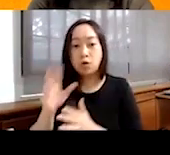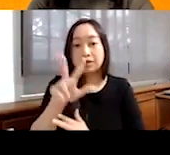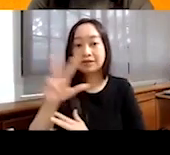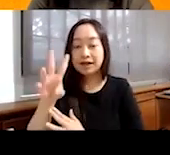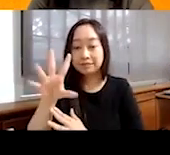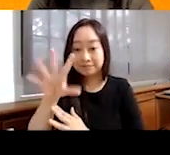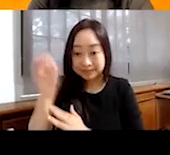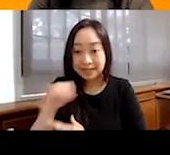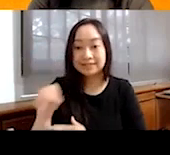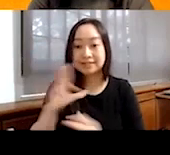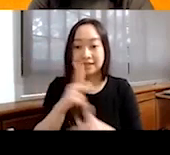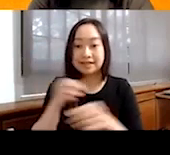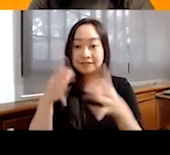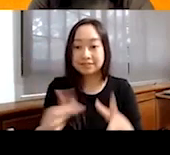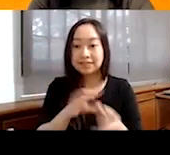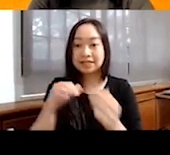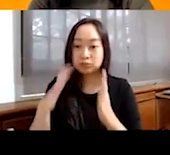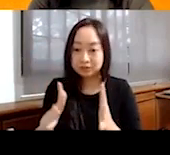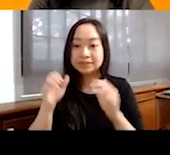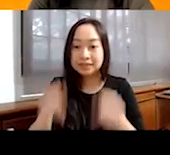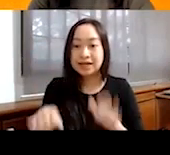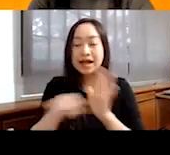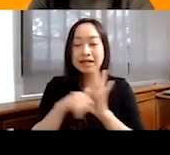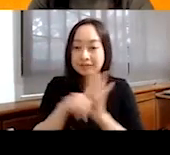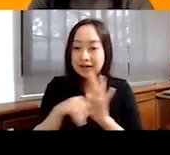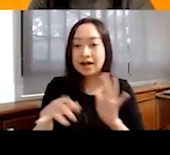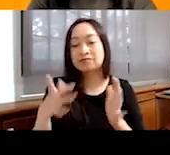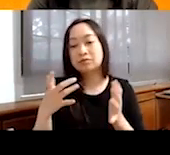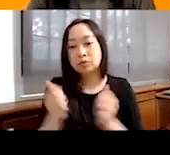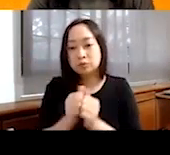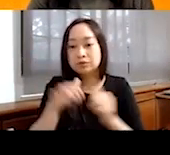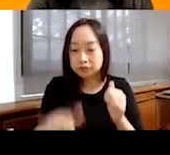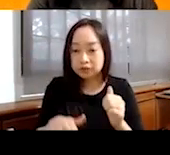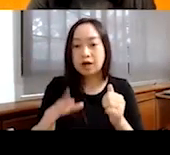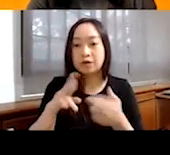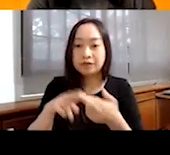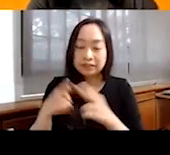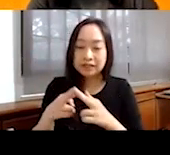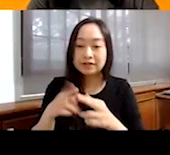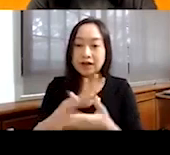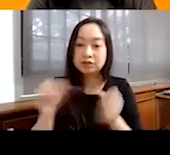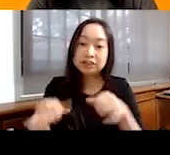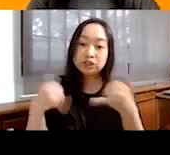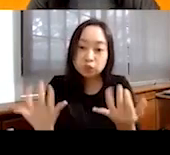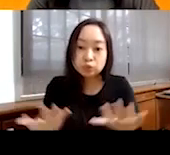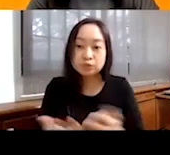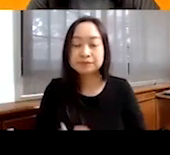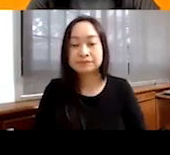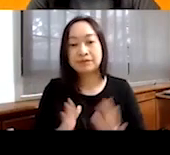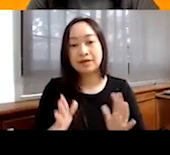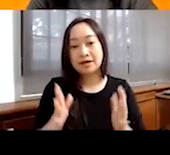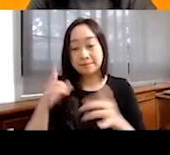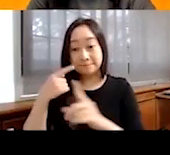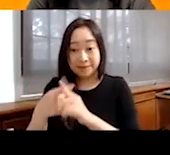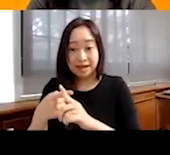and 15% of students are able to identify with child-related violation issues. On top